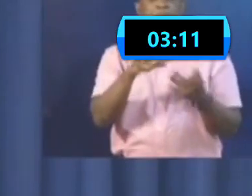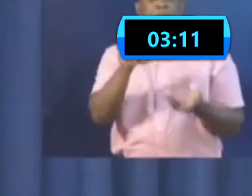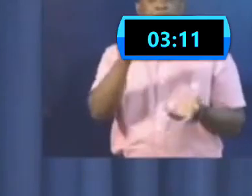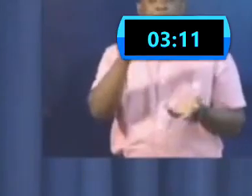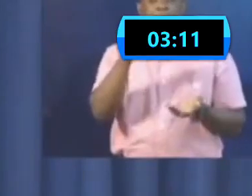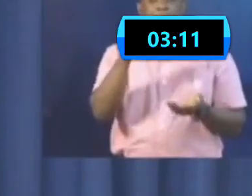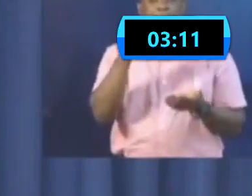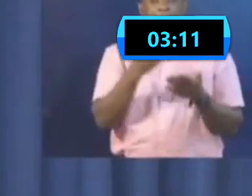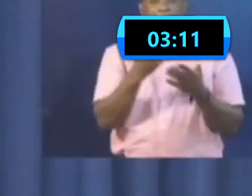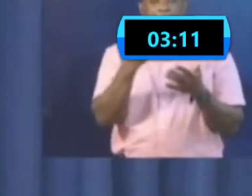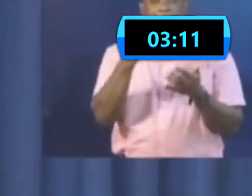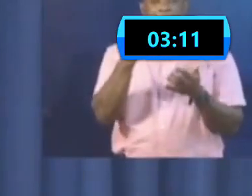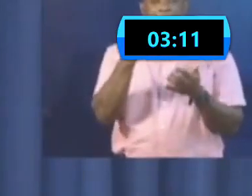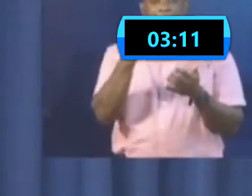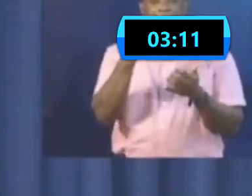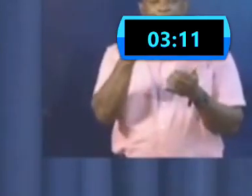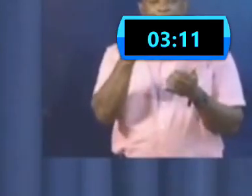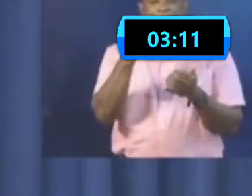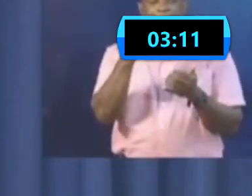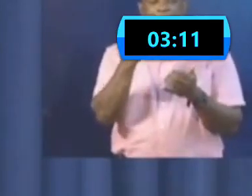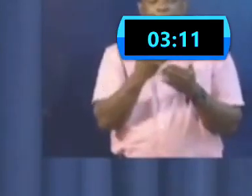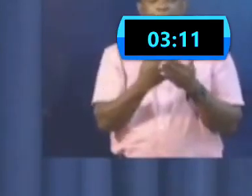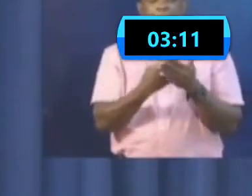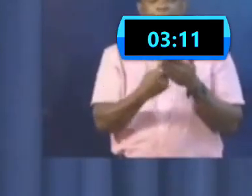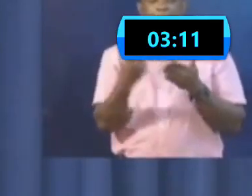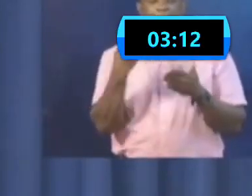week. And let me say one other thing.